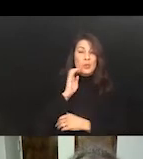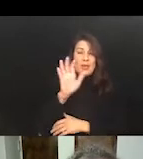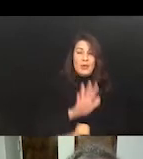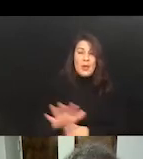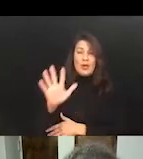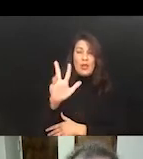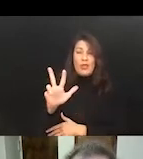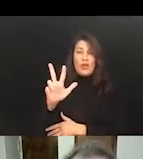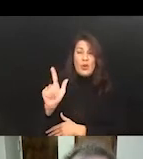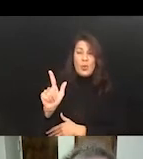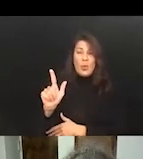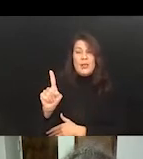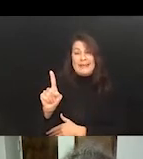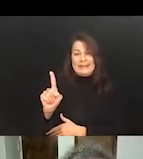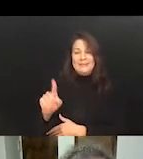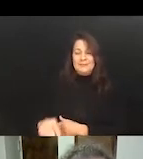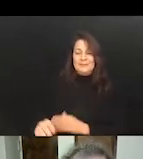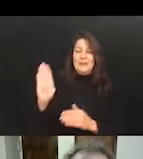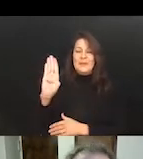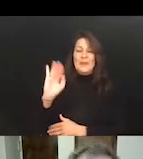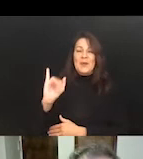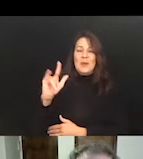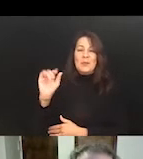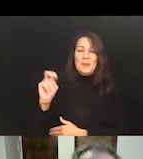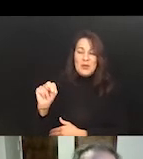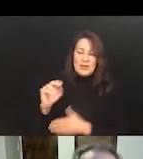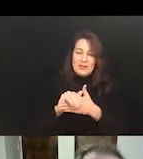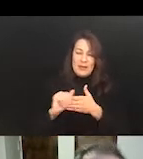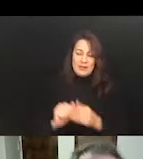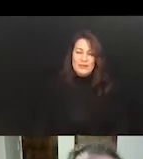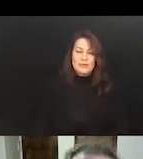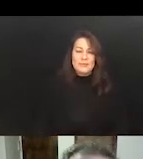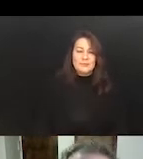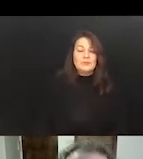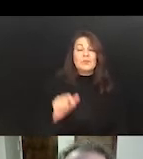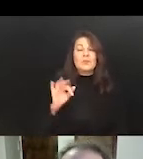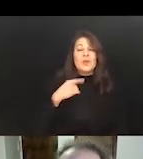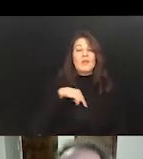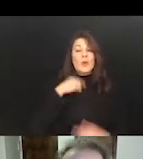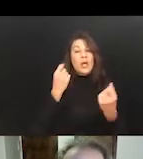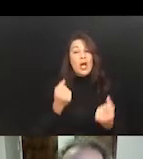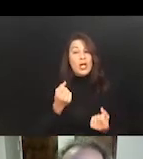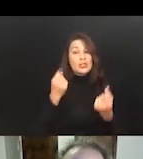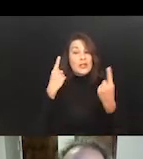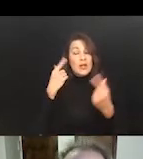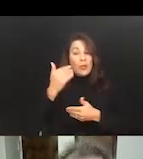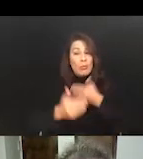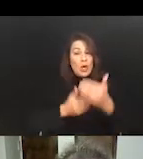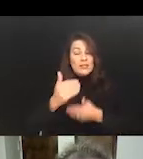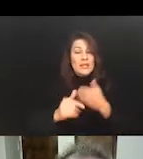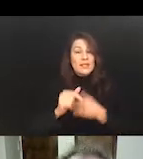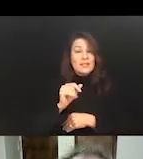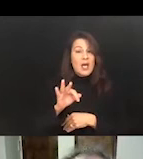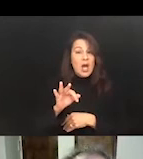the trajectory, the true trajectory of where adaptive tech is going, we only see it going upwards.